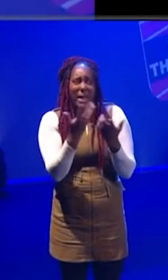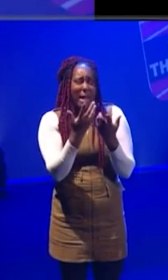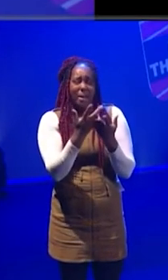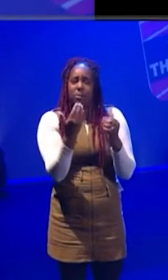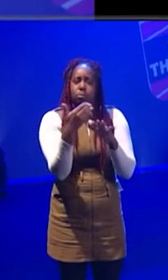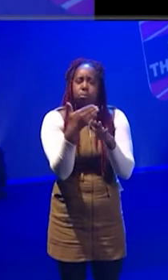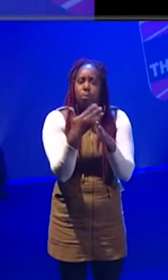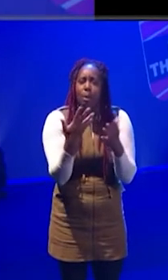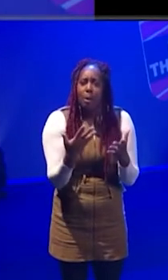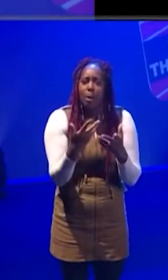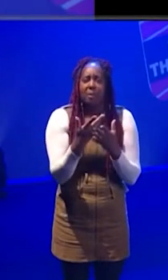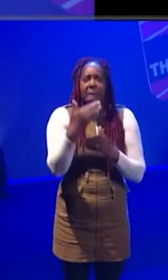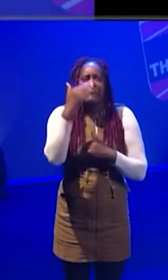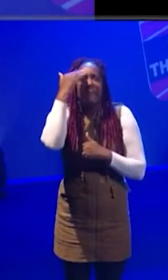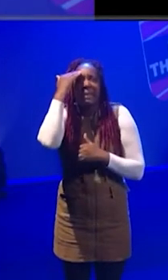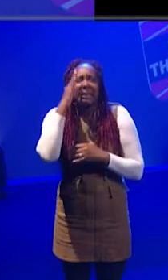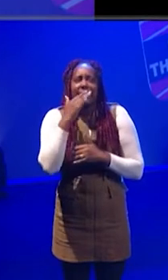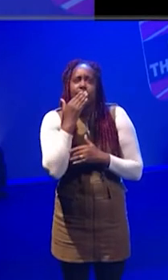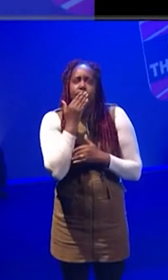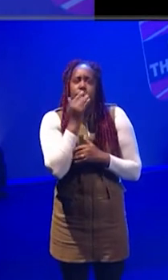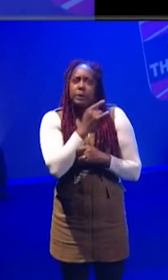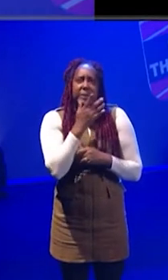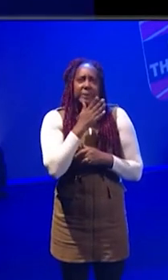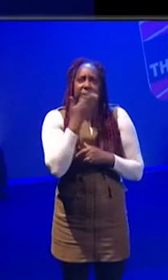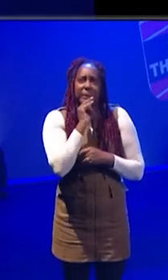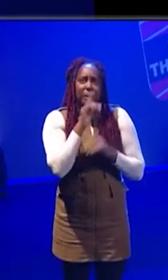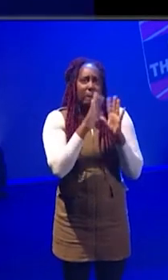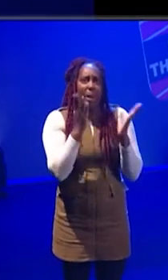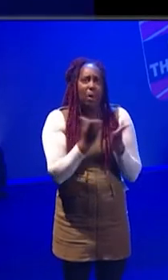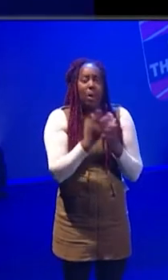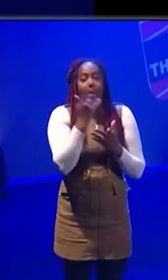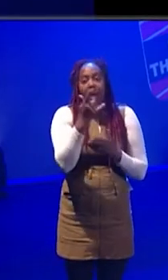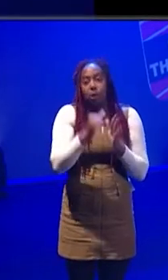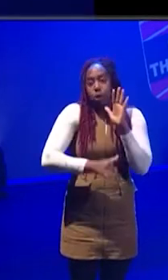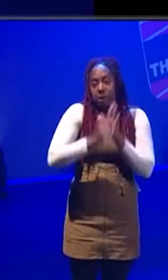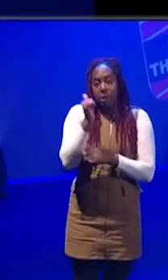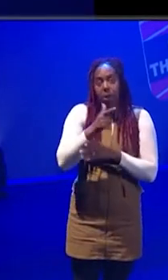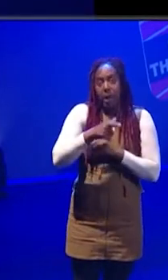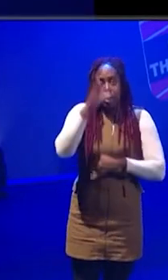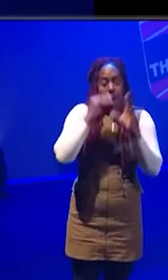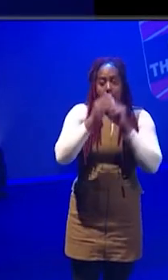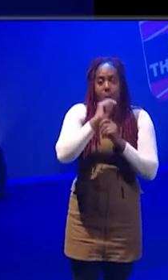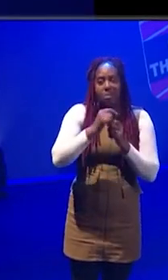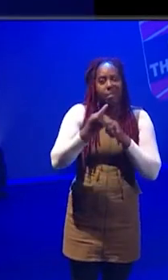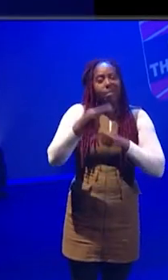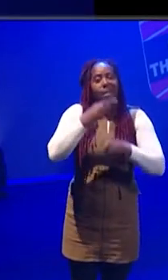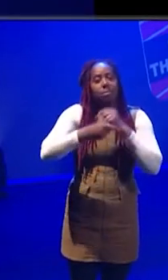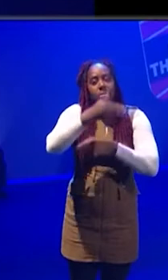and mentally thinking that's not a world for me, but actually that was a skill that I had to learn over summer, last summer.